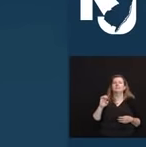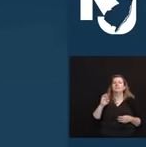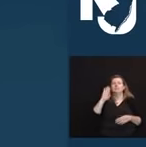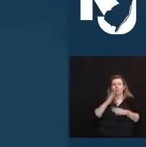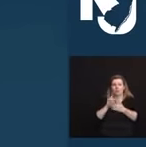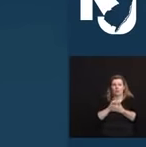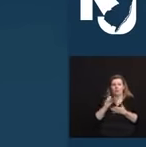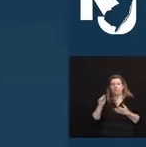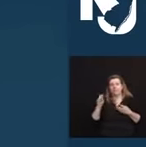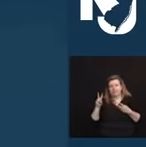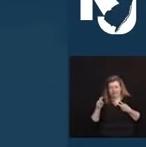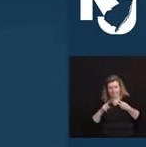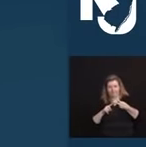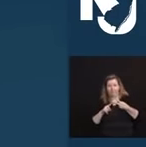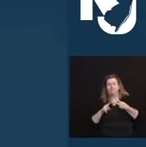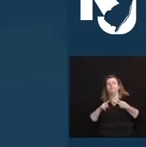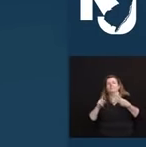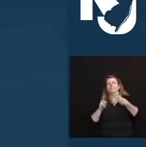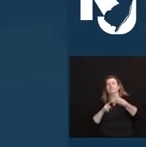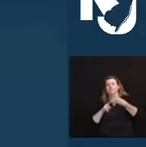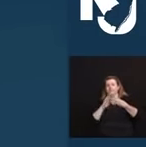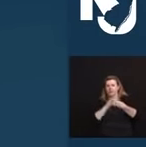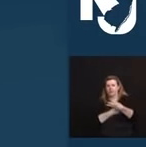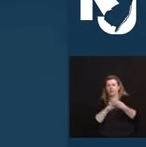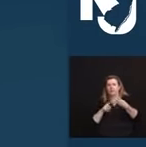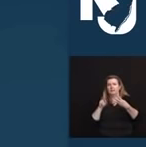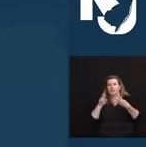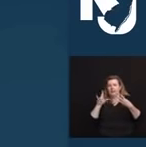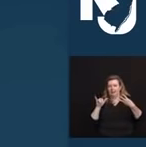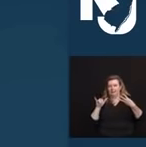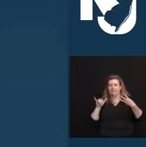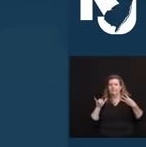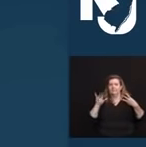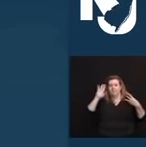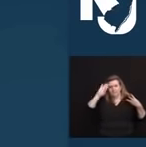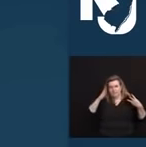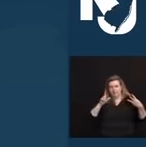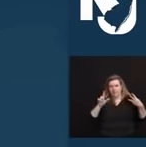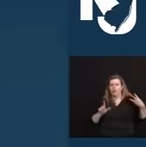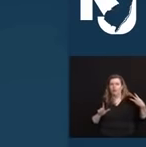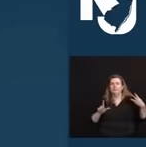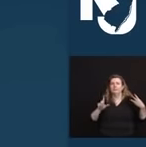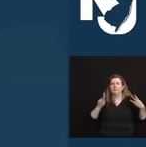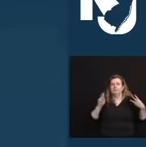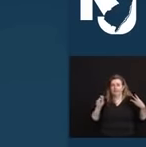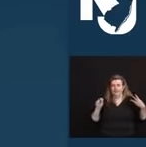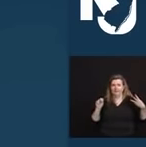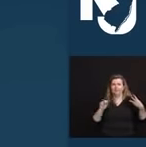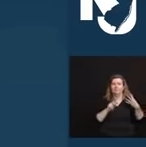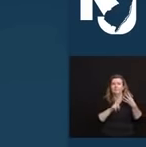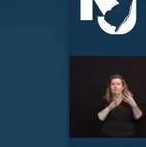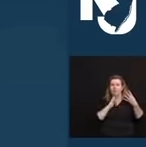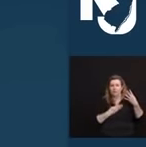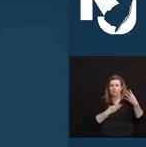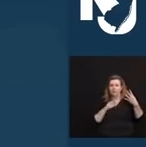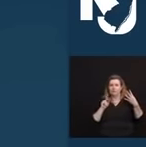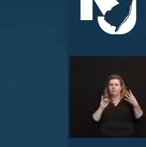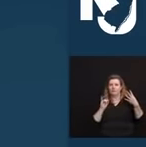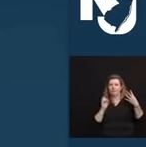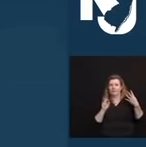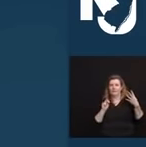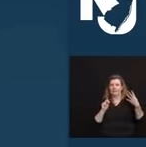Daughter, Kathy, with whom I have the great honor of speaking, and son-in-law, Ken, they live in Randolph. And daughter, Jean, and son-in-law, Charles,